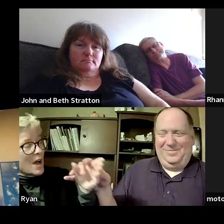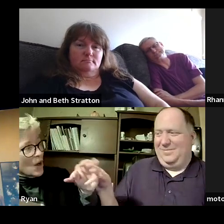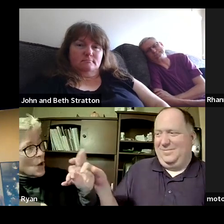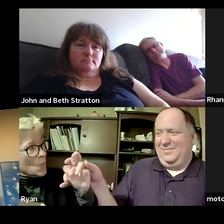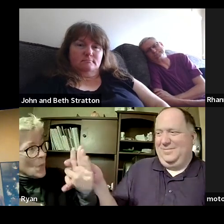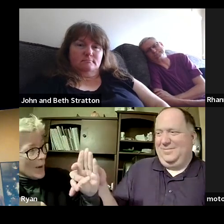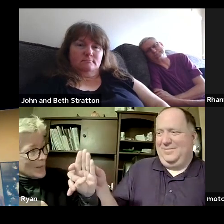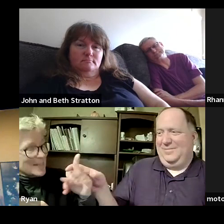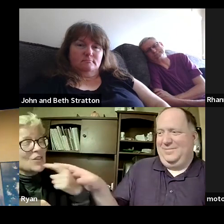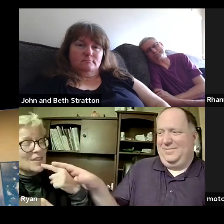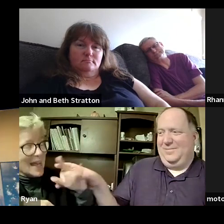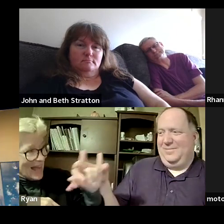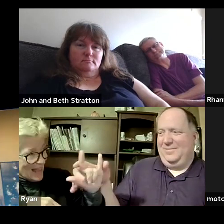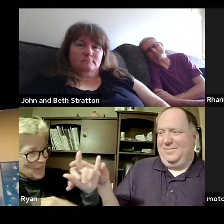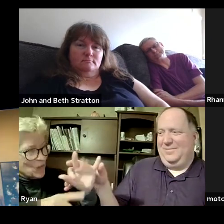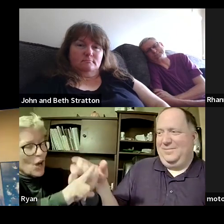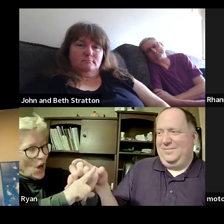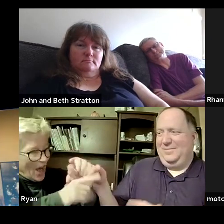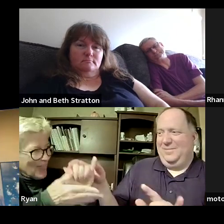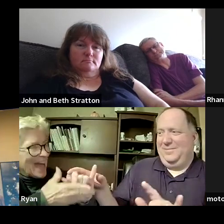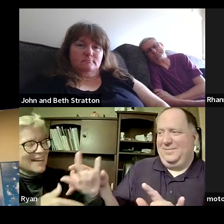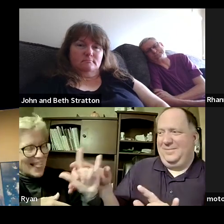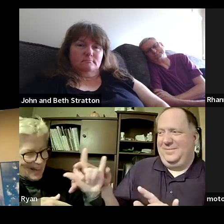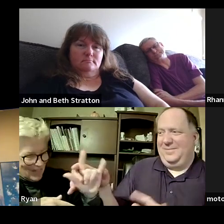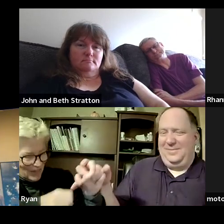you're saying i love you yes i got that i see that